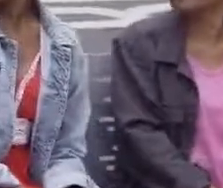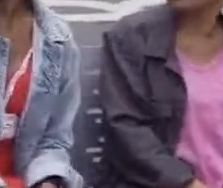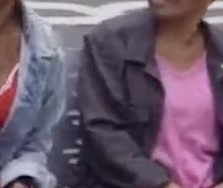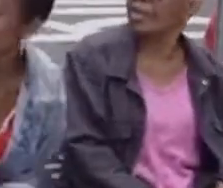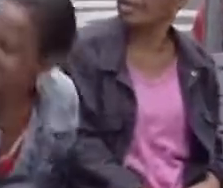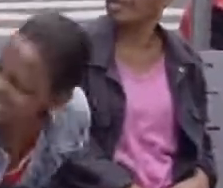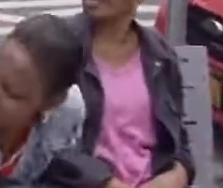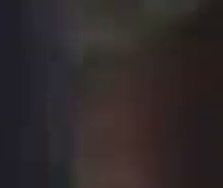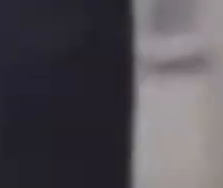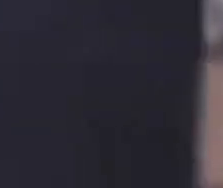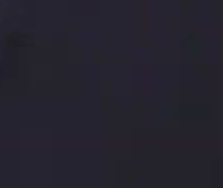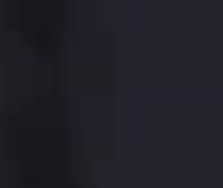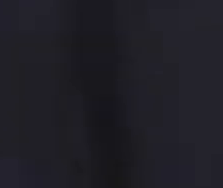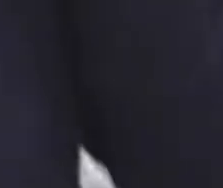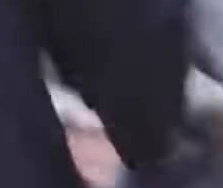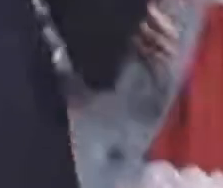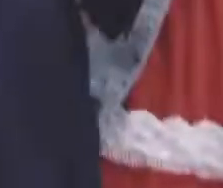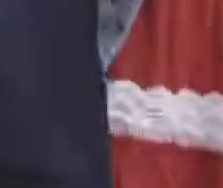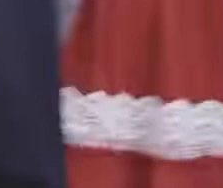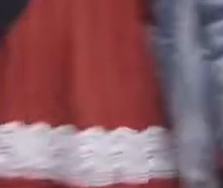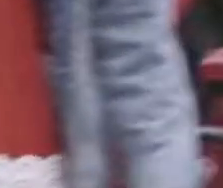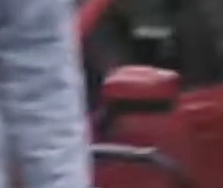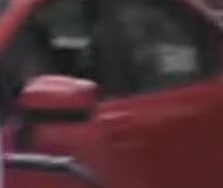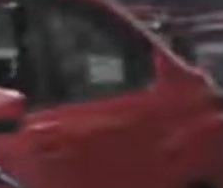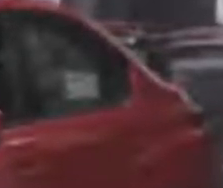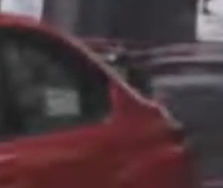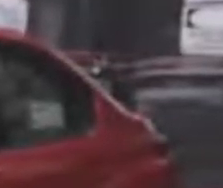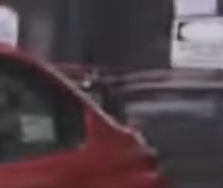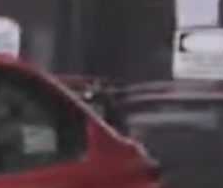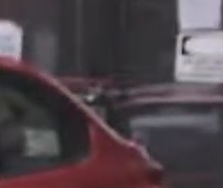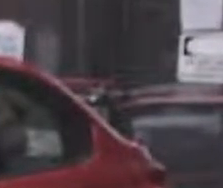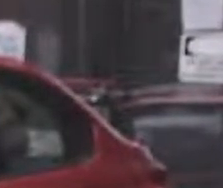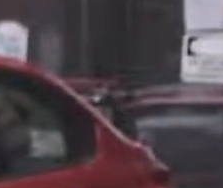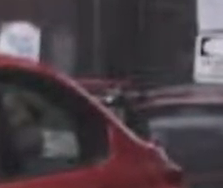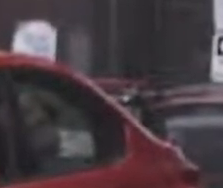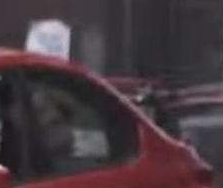Good are you? Good morning. Good morning. Good morning.